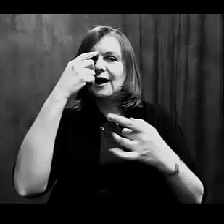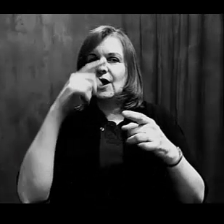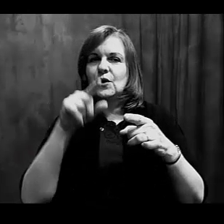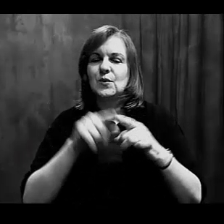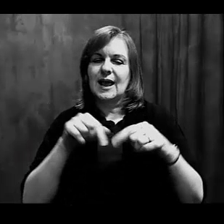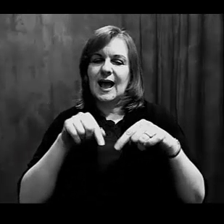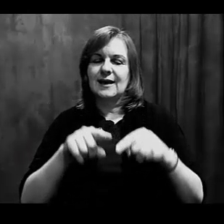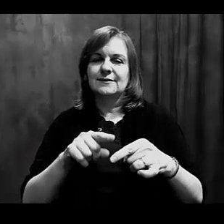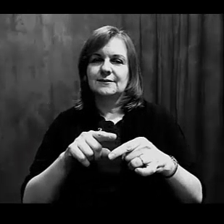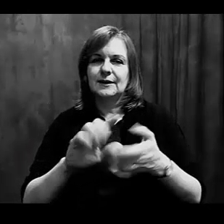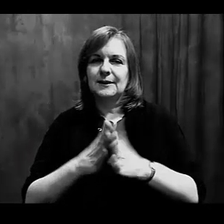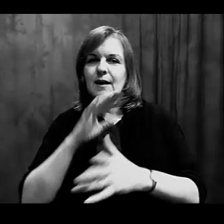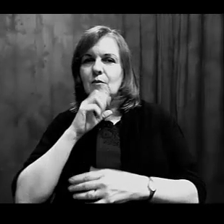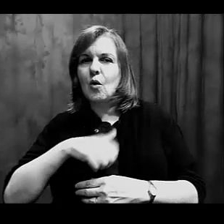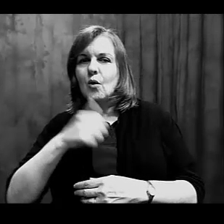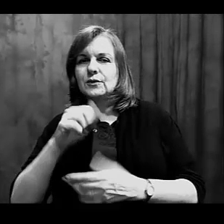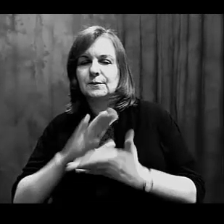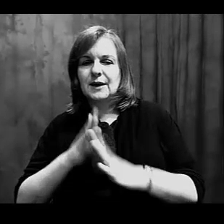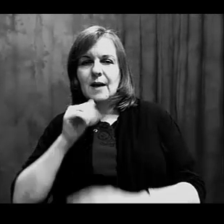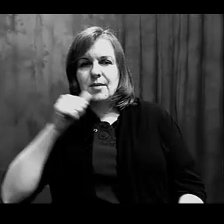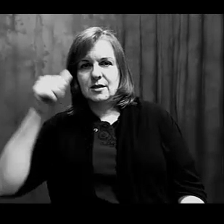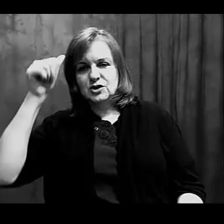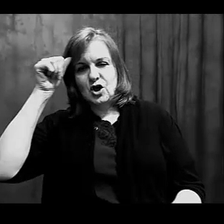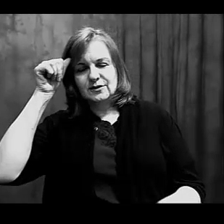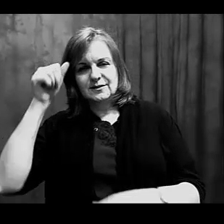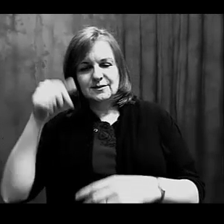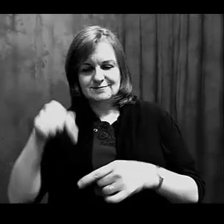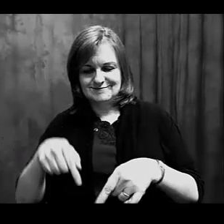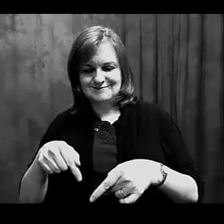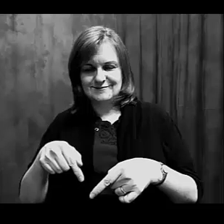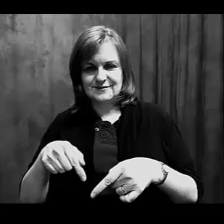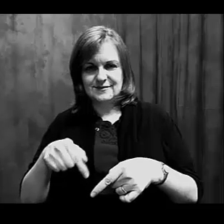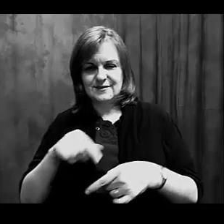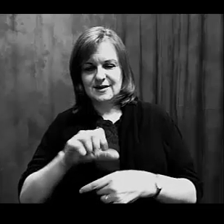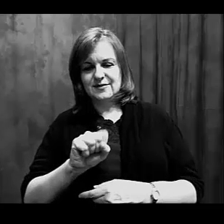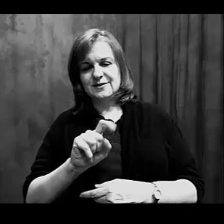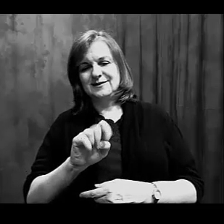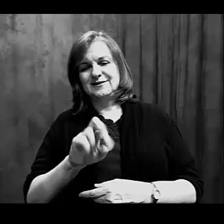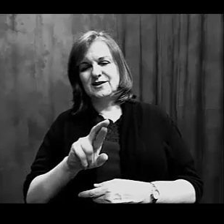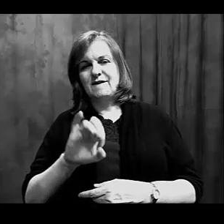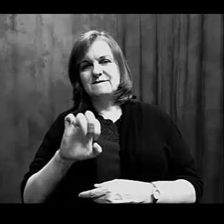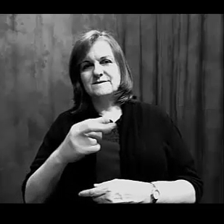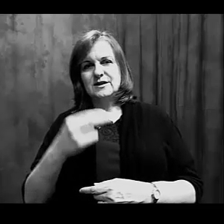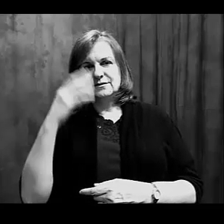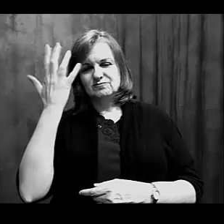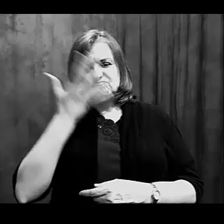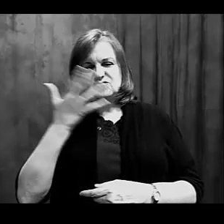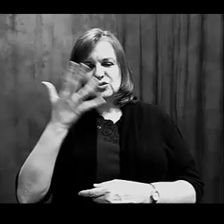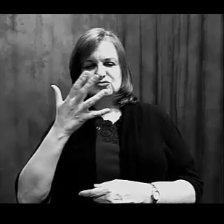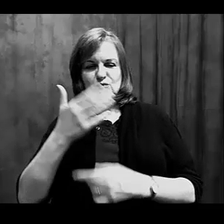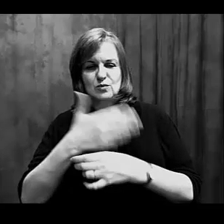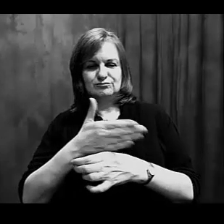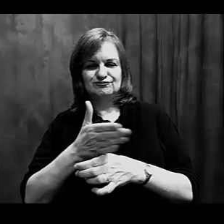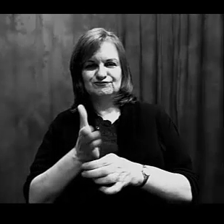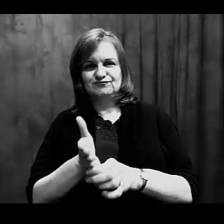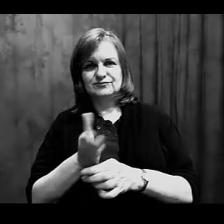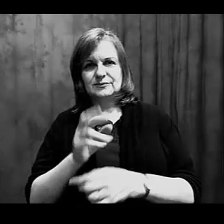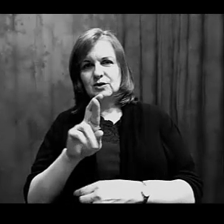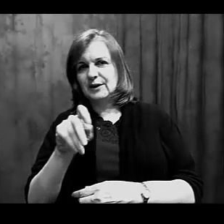Now I agree, as they grow up and go into adult stage, this looks much more radial to me, right?